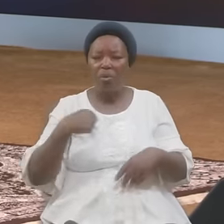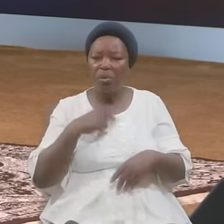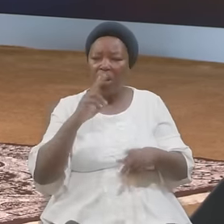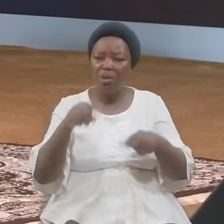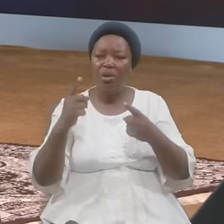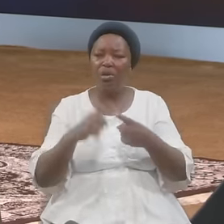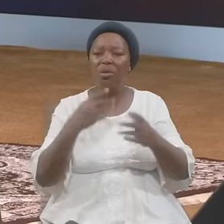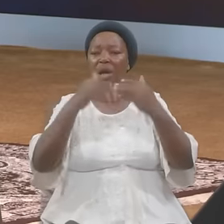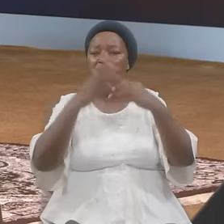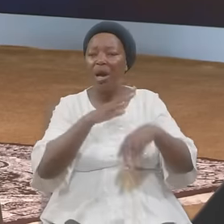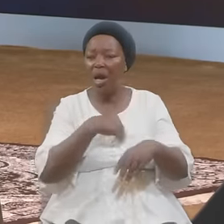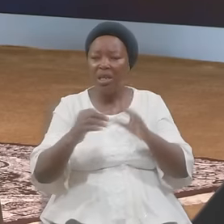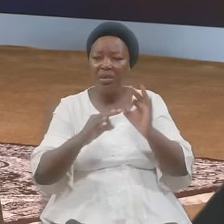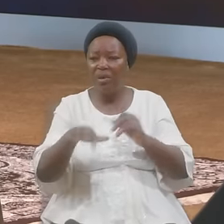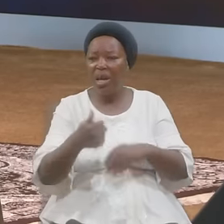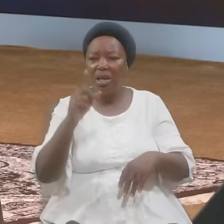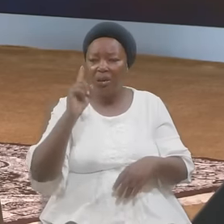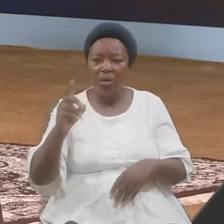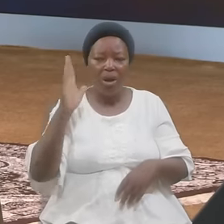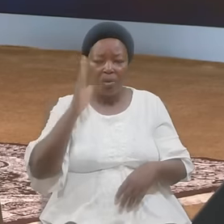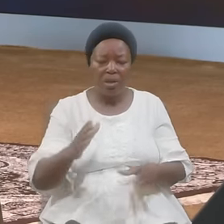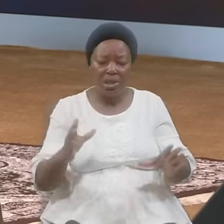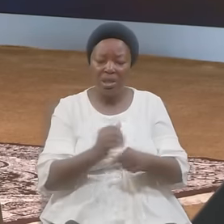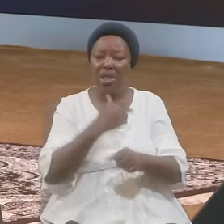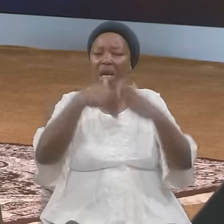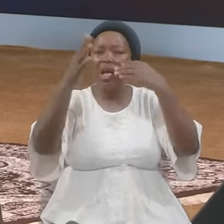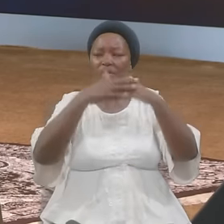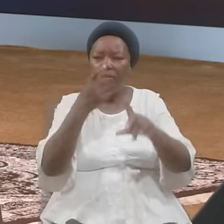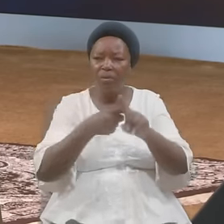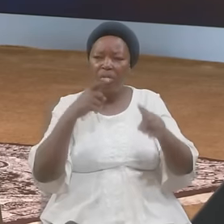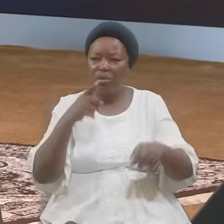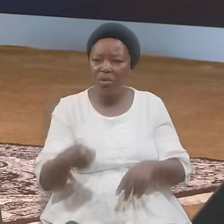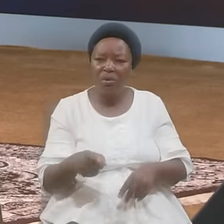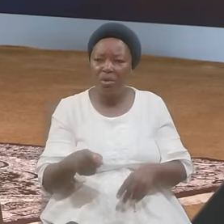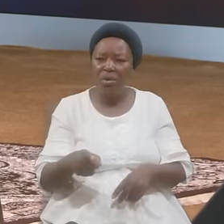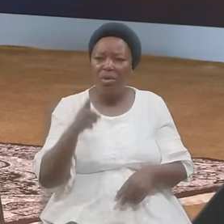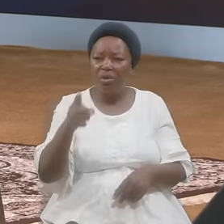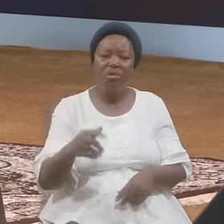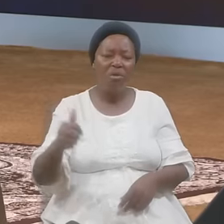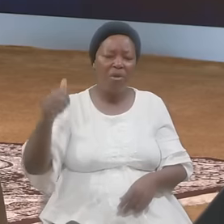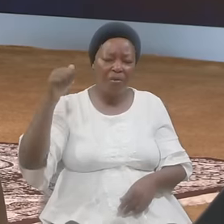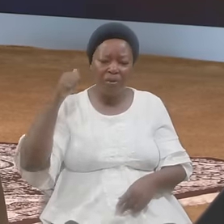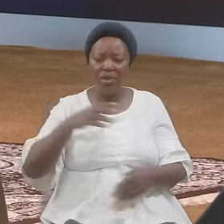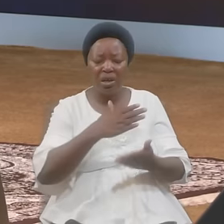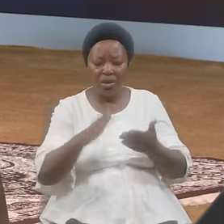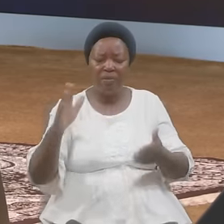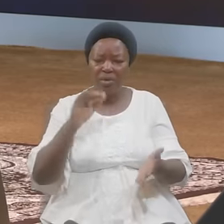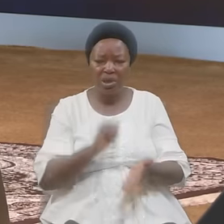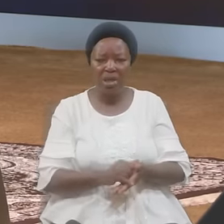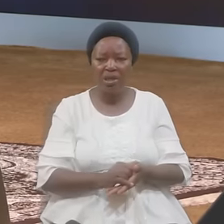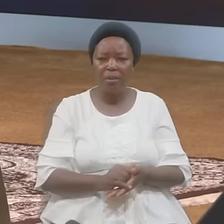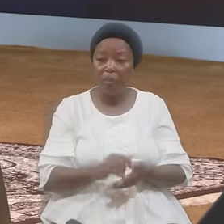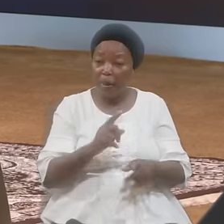If Anybody Will Take Heaven From You You Refuse That But